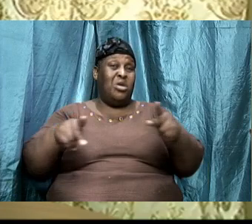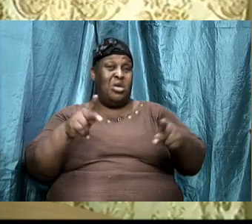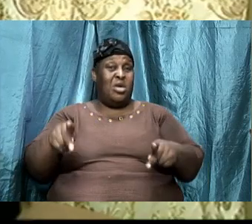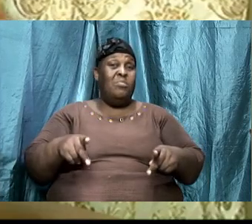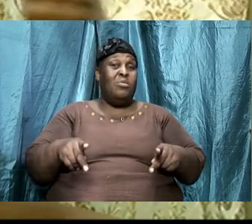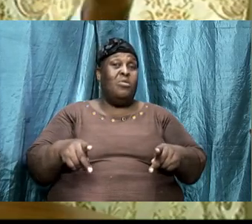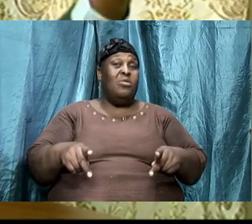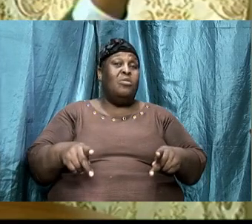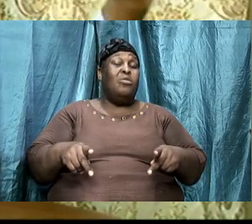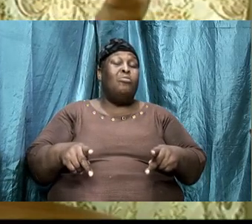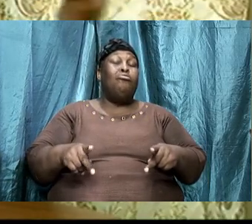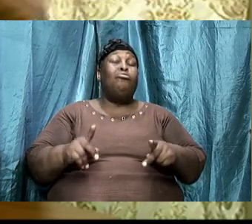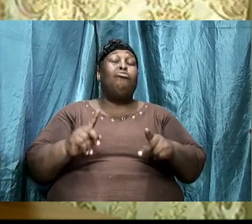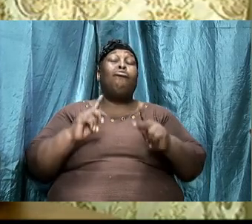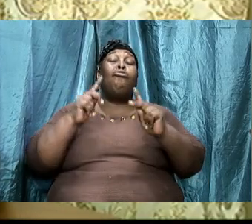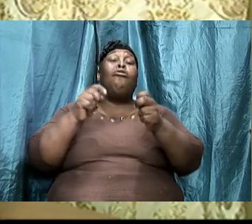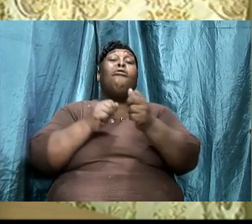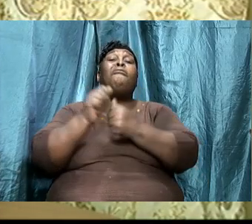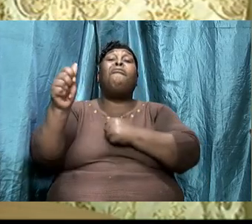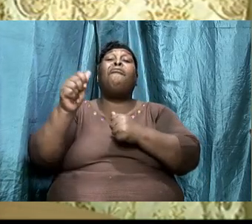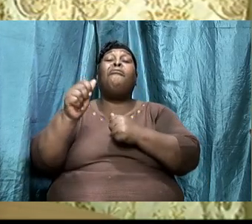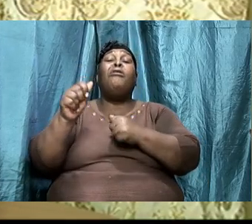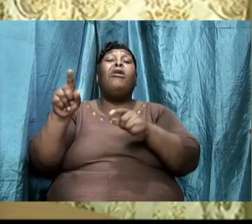leader, to take them back to Egypt.